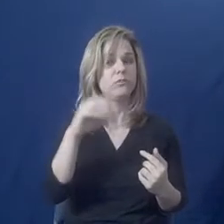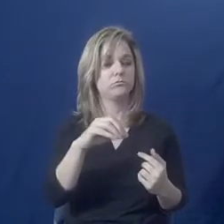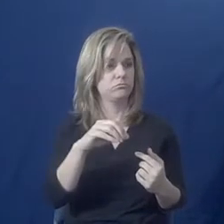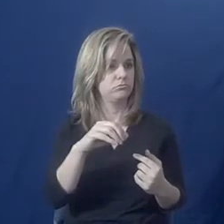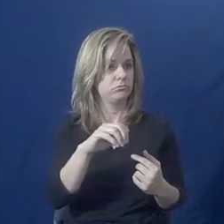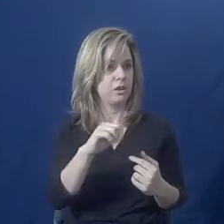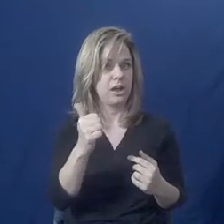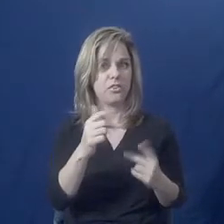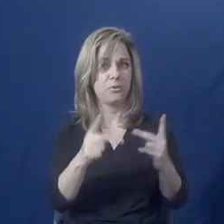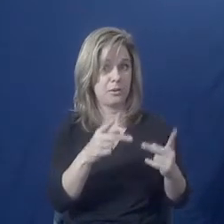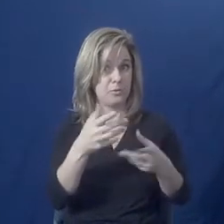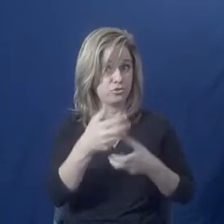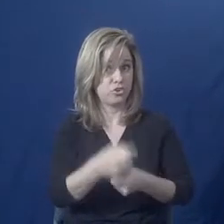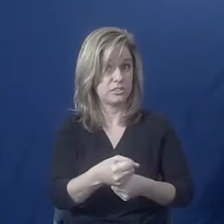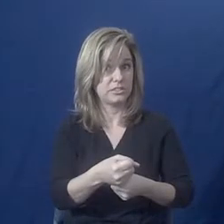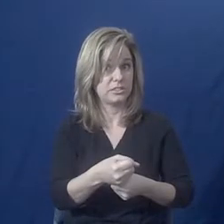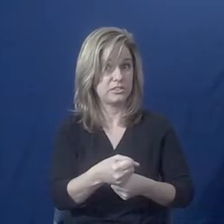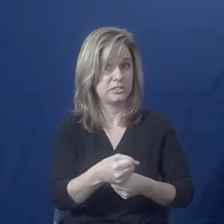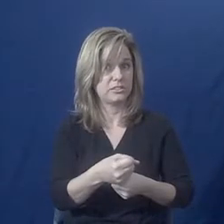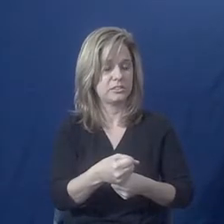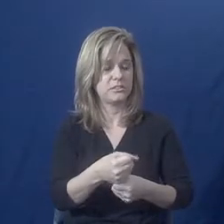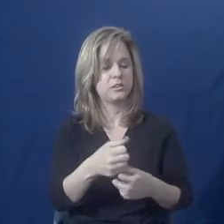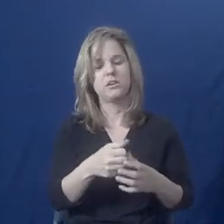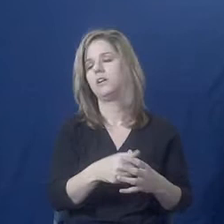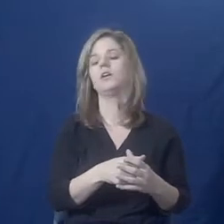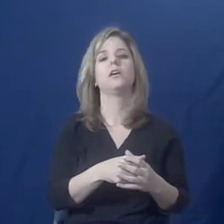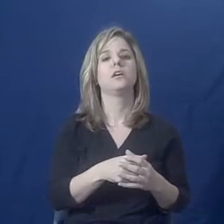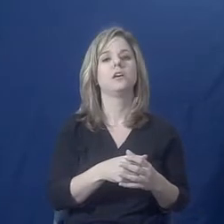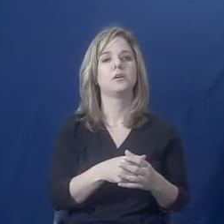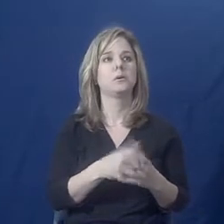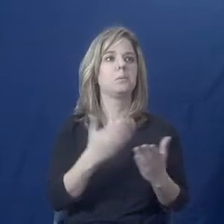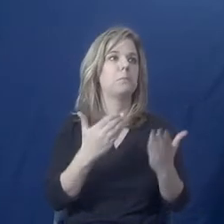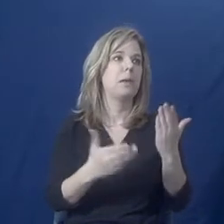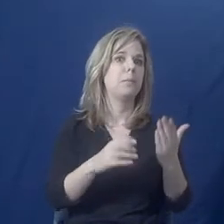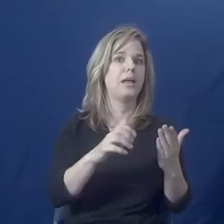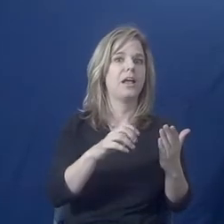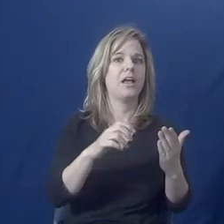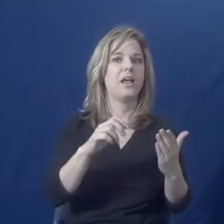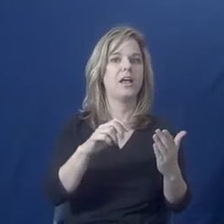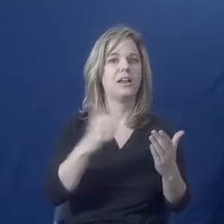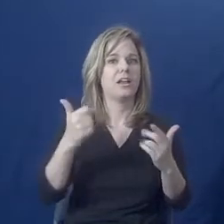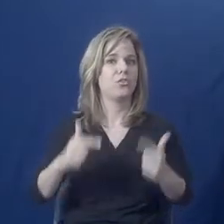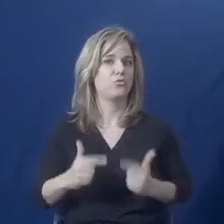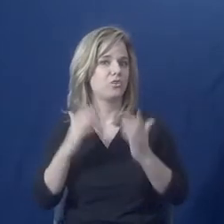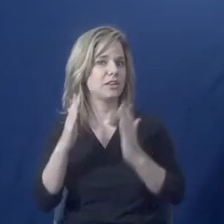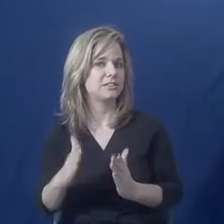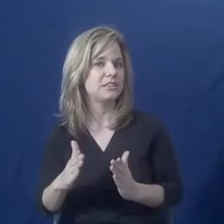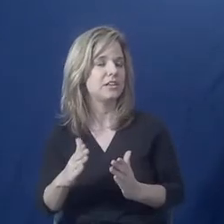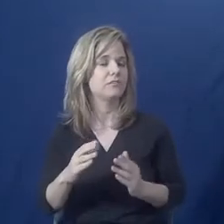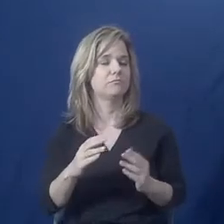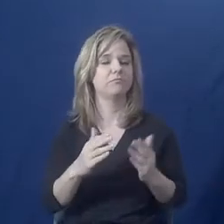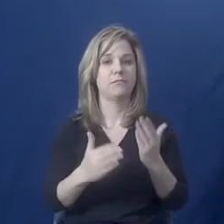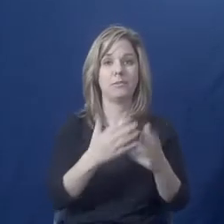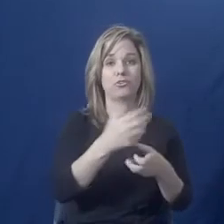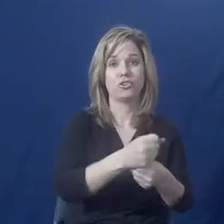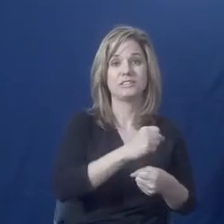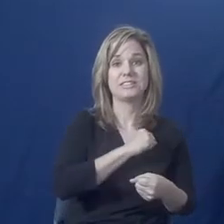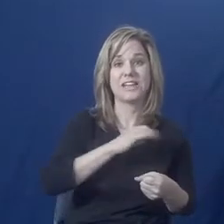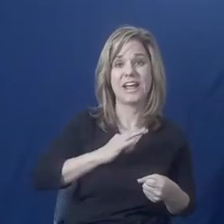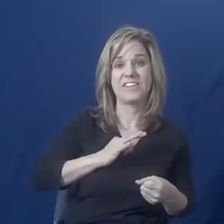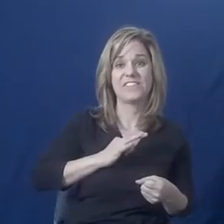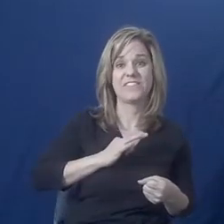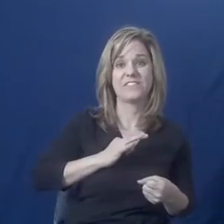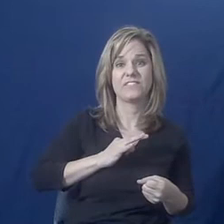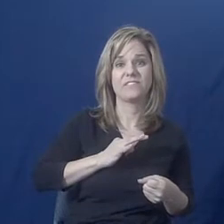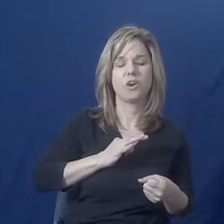So there may be another resident that's being abusive or a staff that's being abusive,